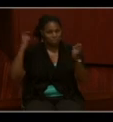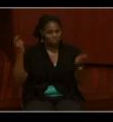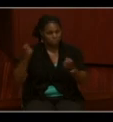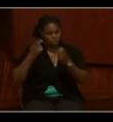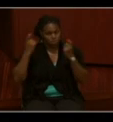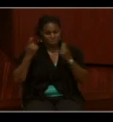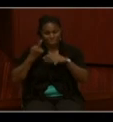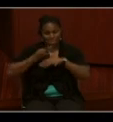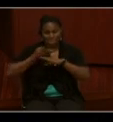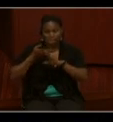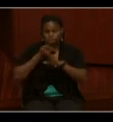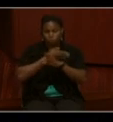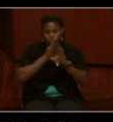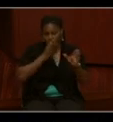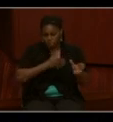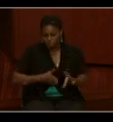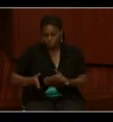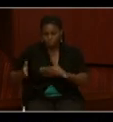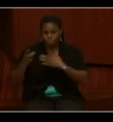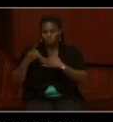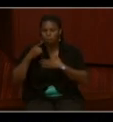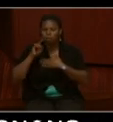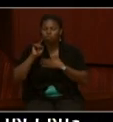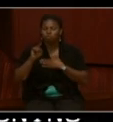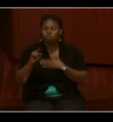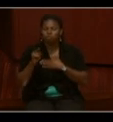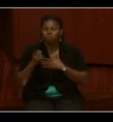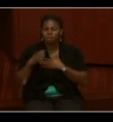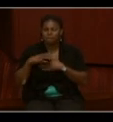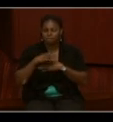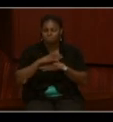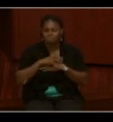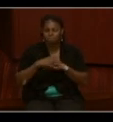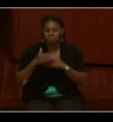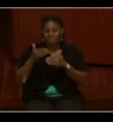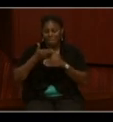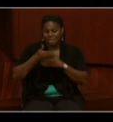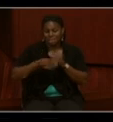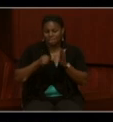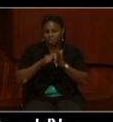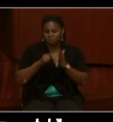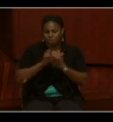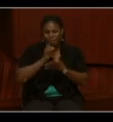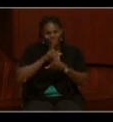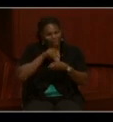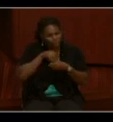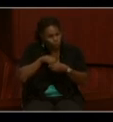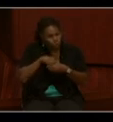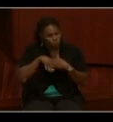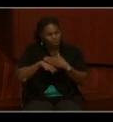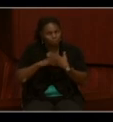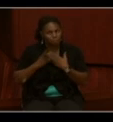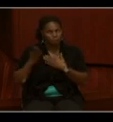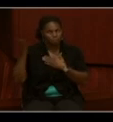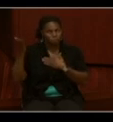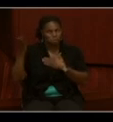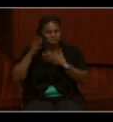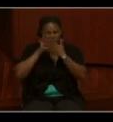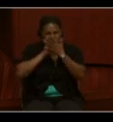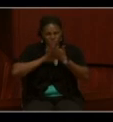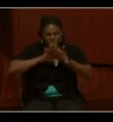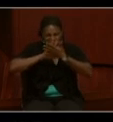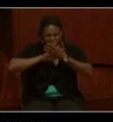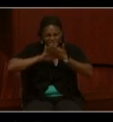the days before in preparation for its commissioning. The next page, which I did not include in my presentation because it was very fuzzy and